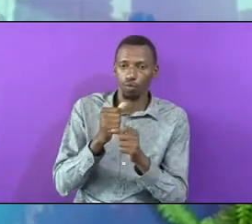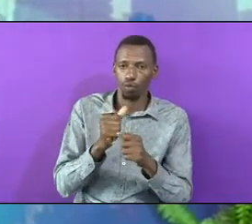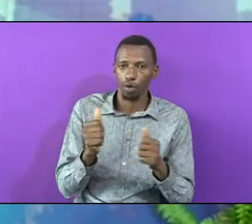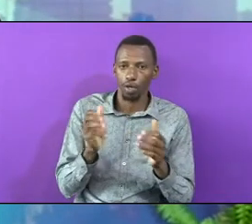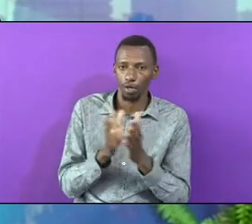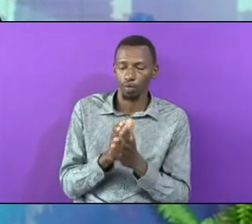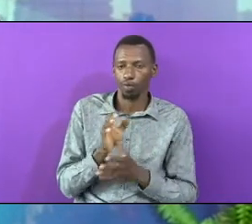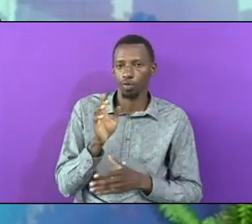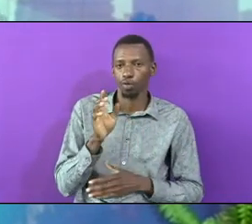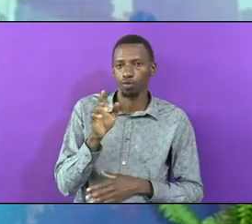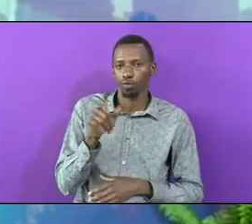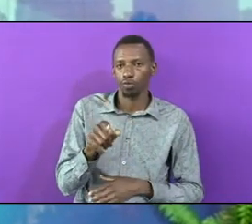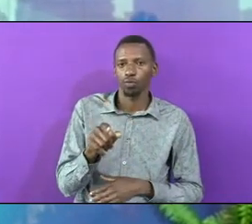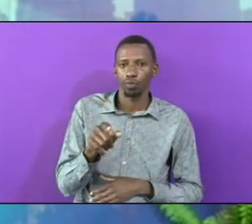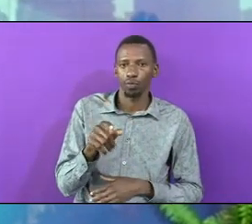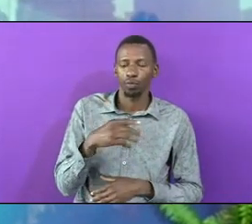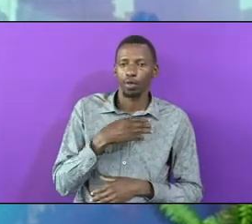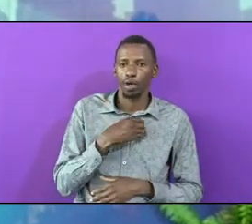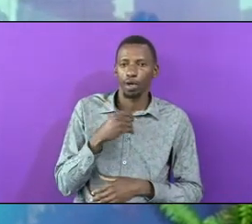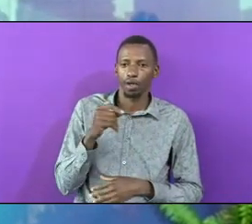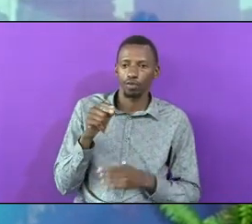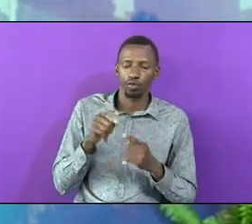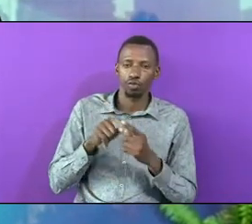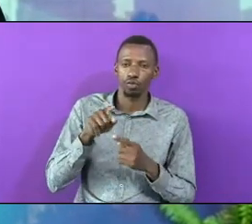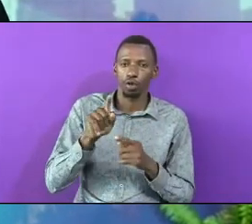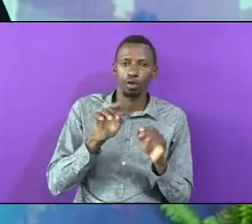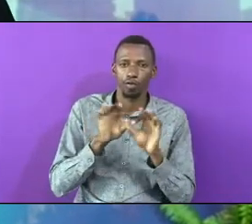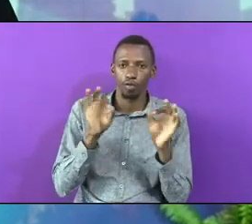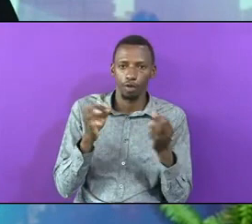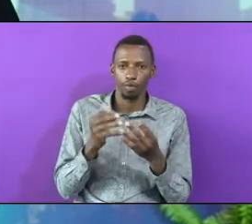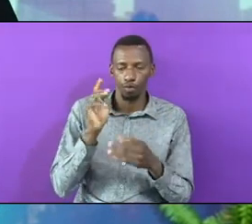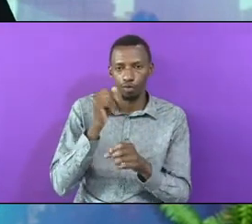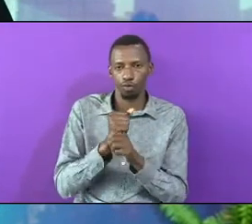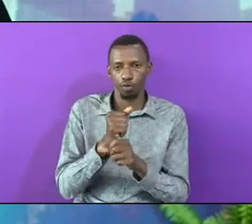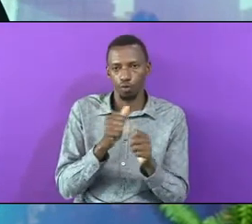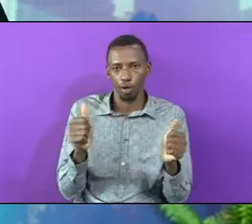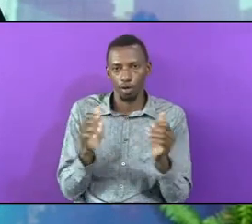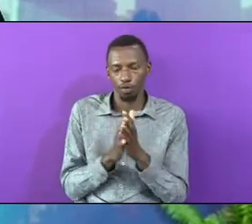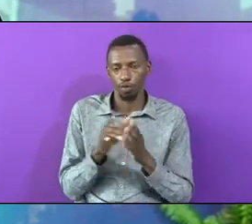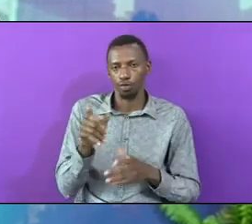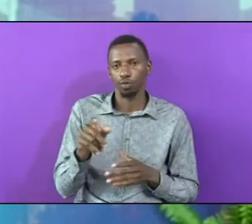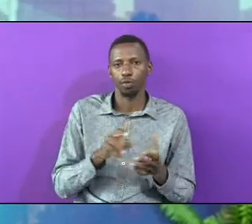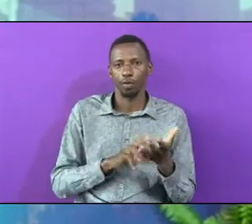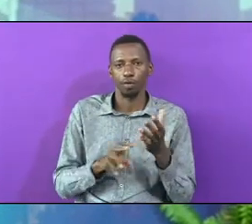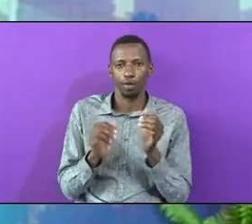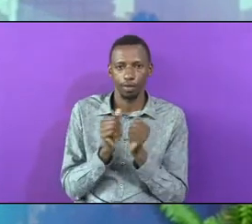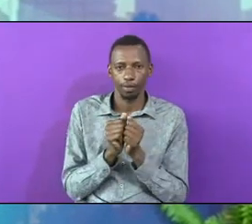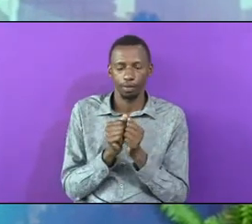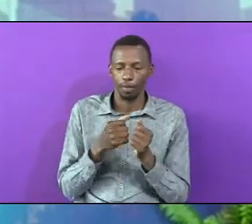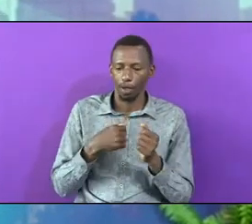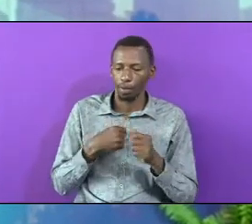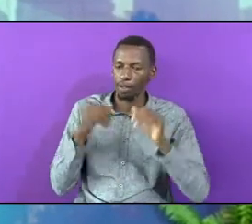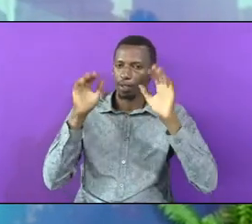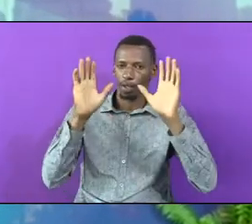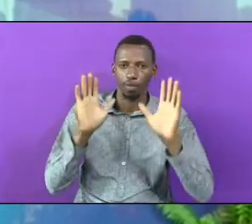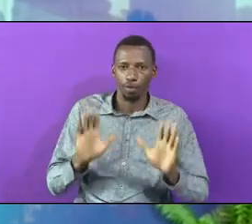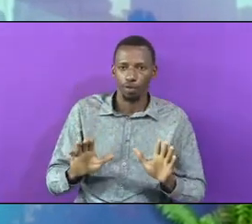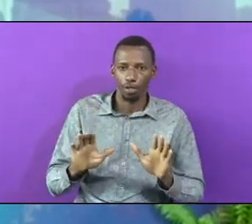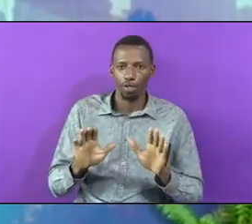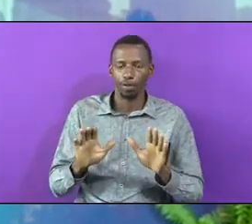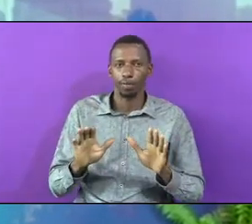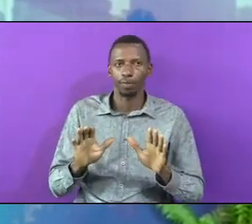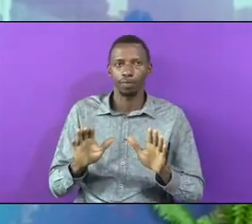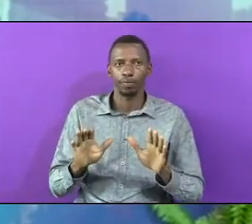And To Your Family And I Will Do Well With You Verse 10 I Am Not Worthy Of The List